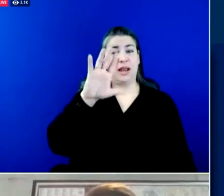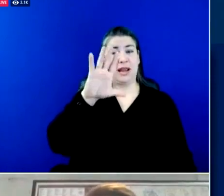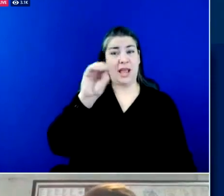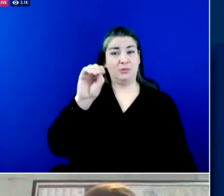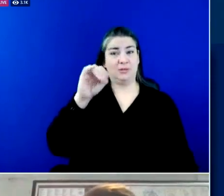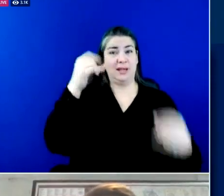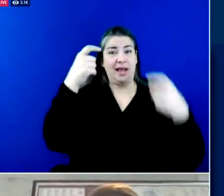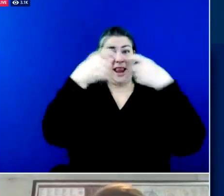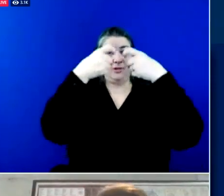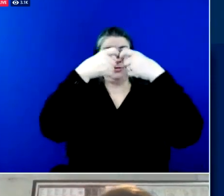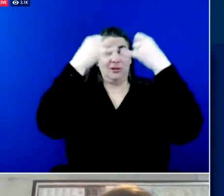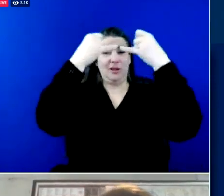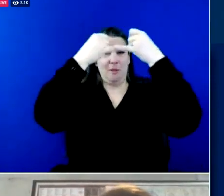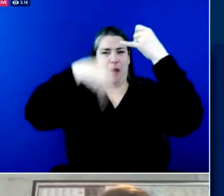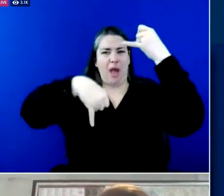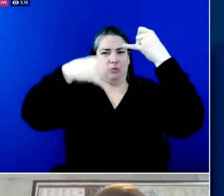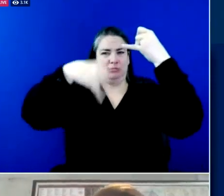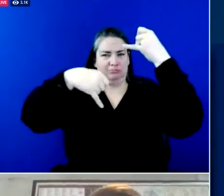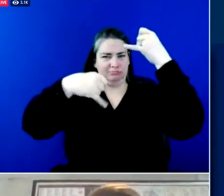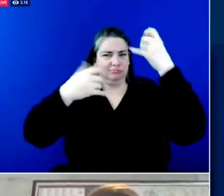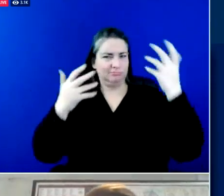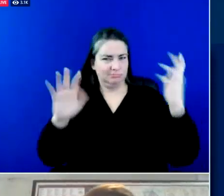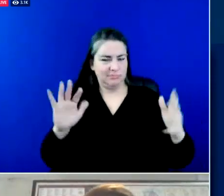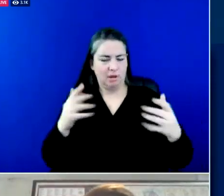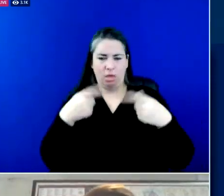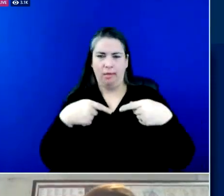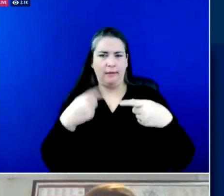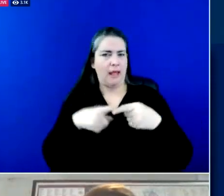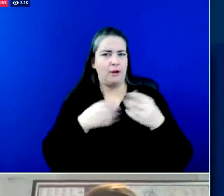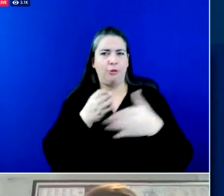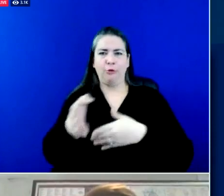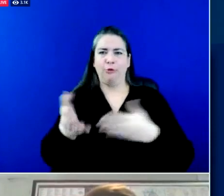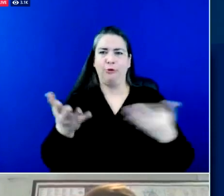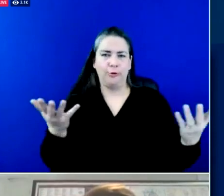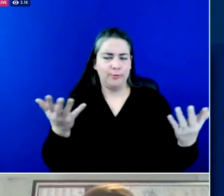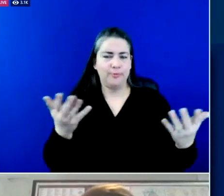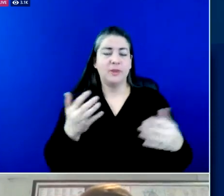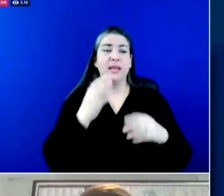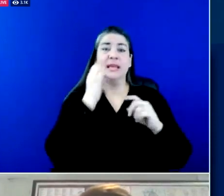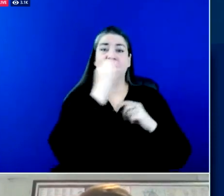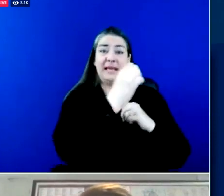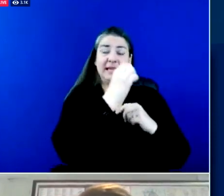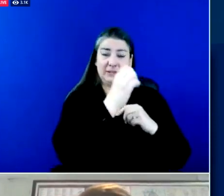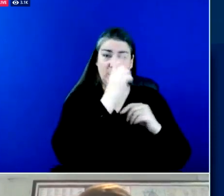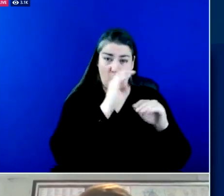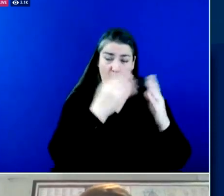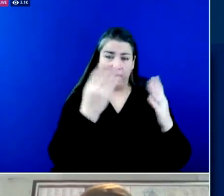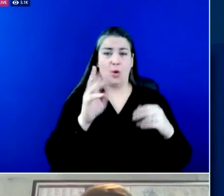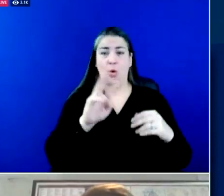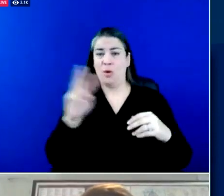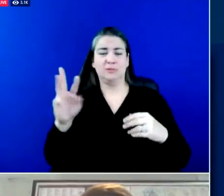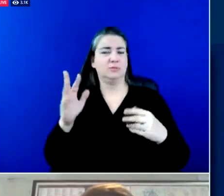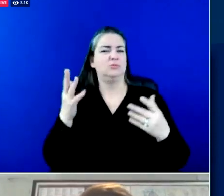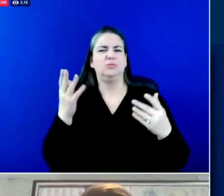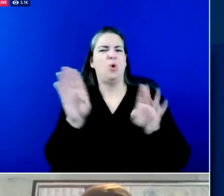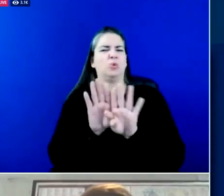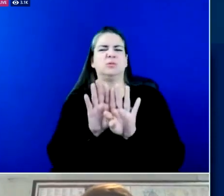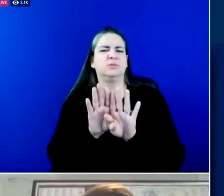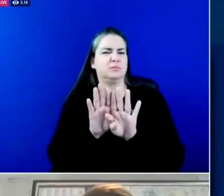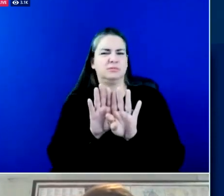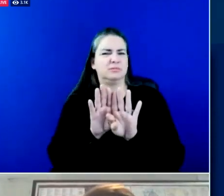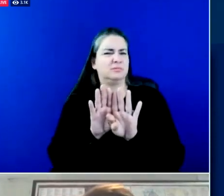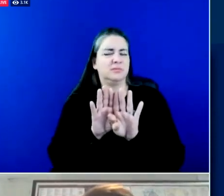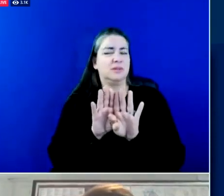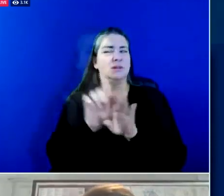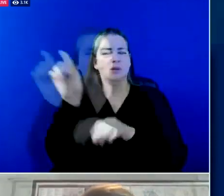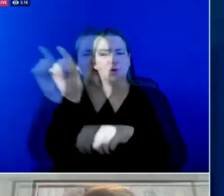lanes are now open but the westbound lanes on 24 are still closed our crews are working quickly